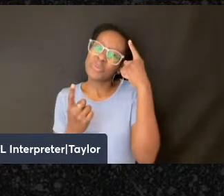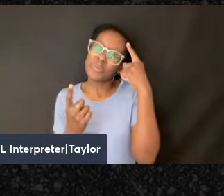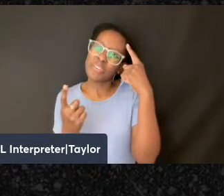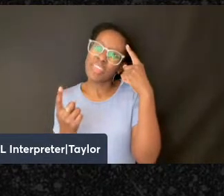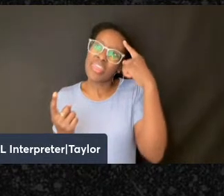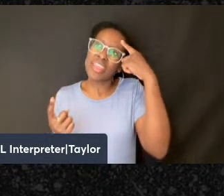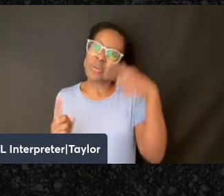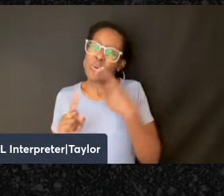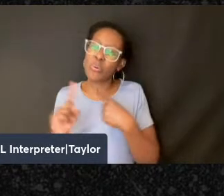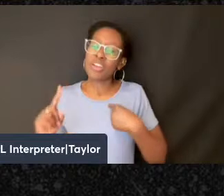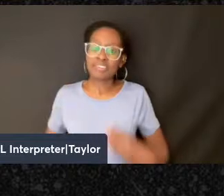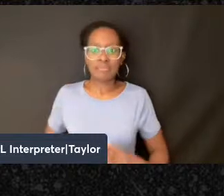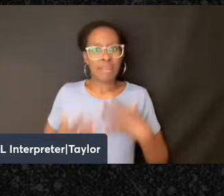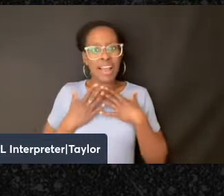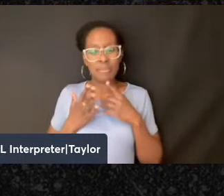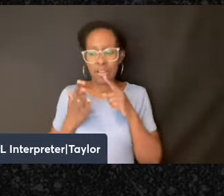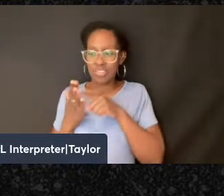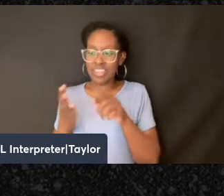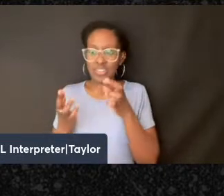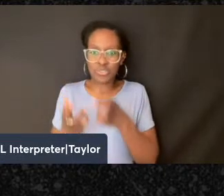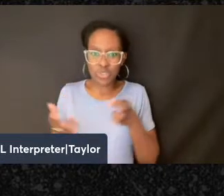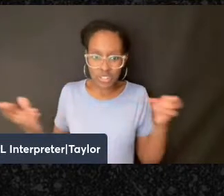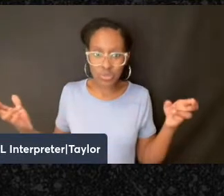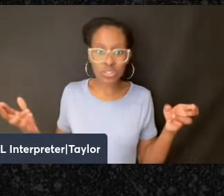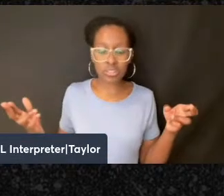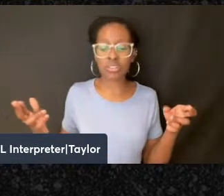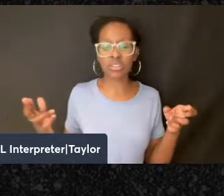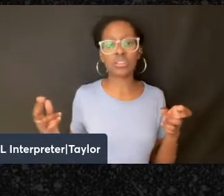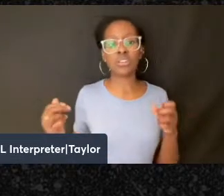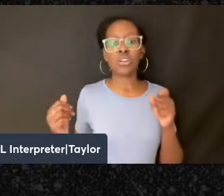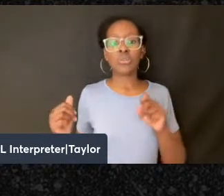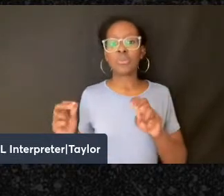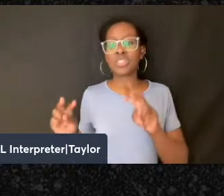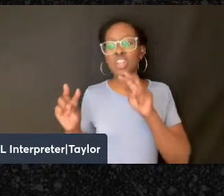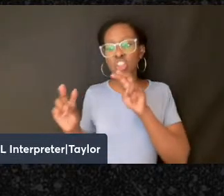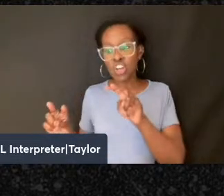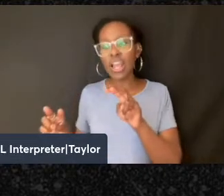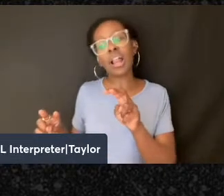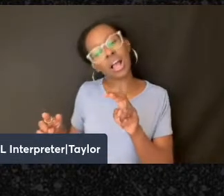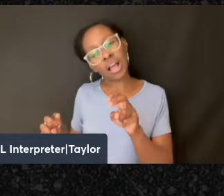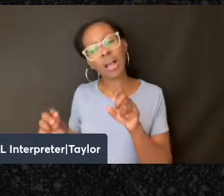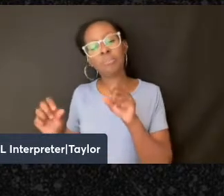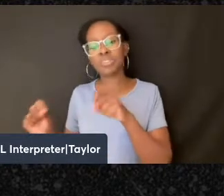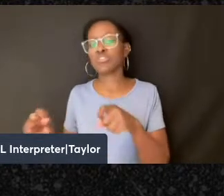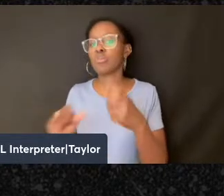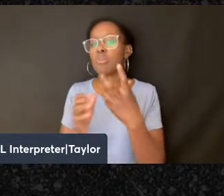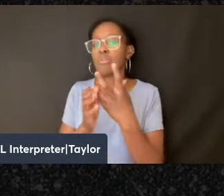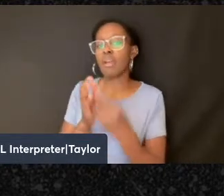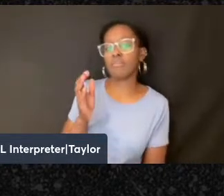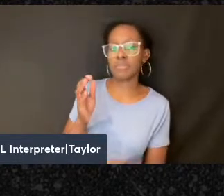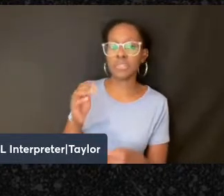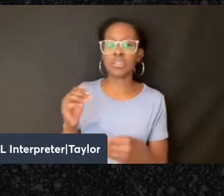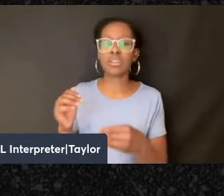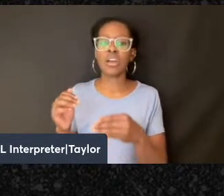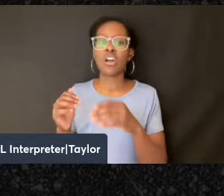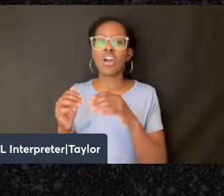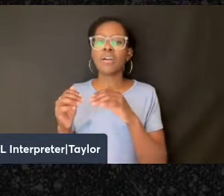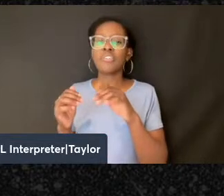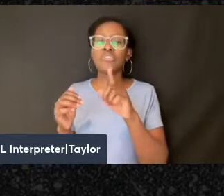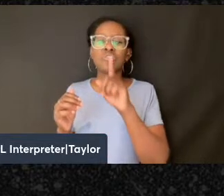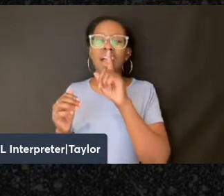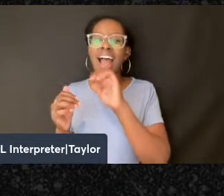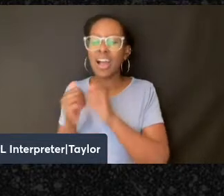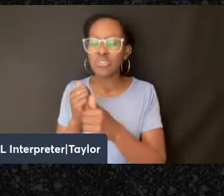these resources, should be looking out for as potential pitfalls or ways to attend with care